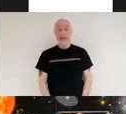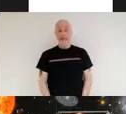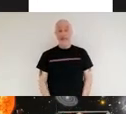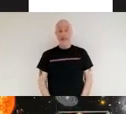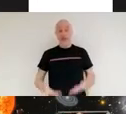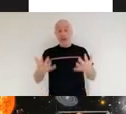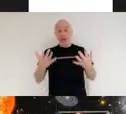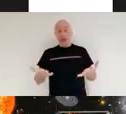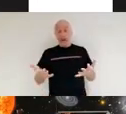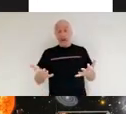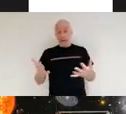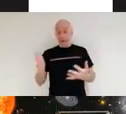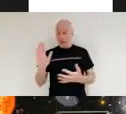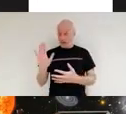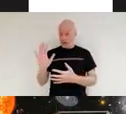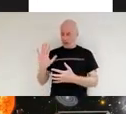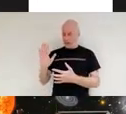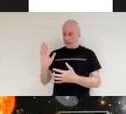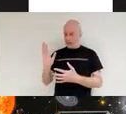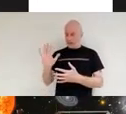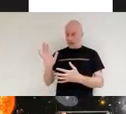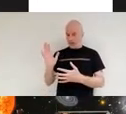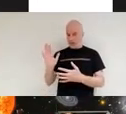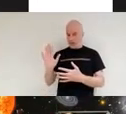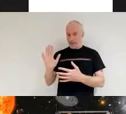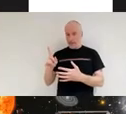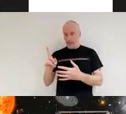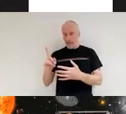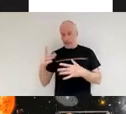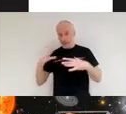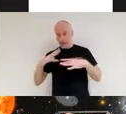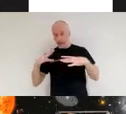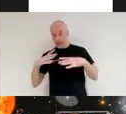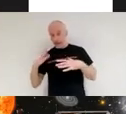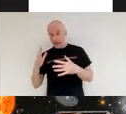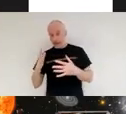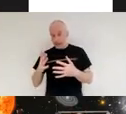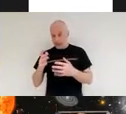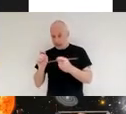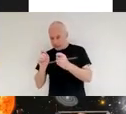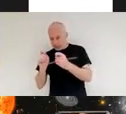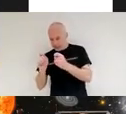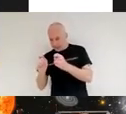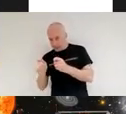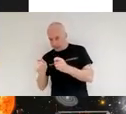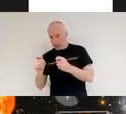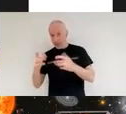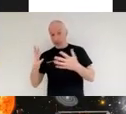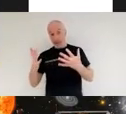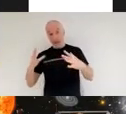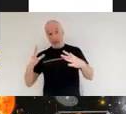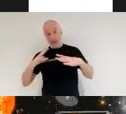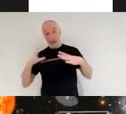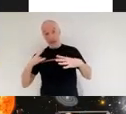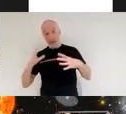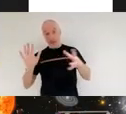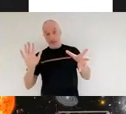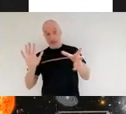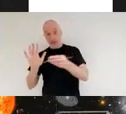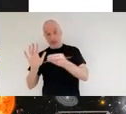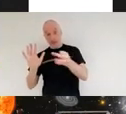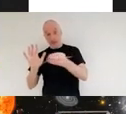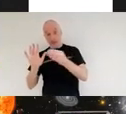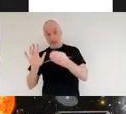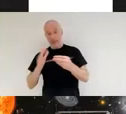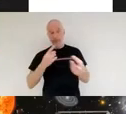we are we are ready to start after a little bit more calibration to start getting data in so what are we going to